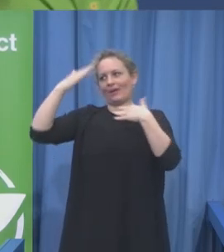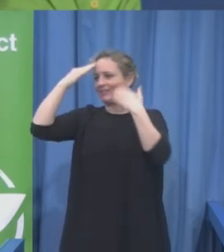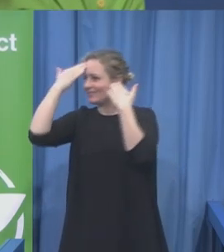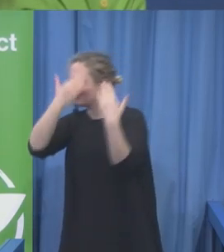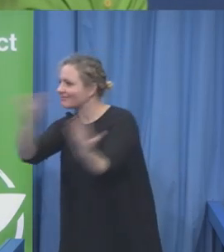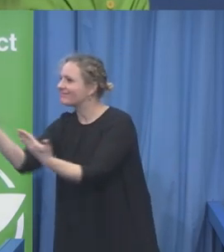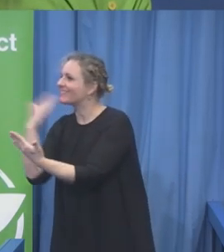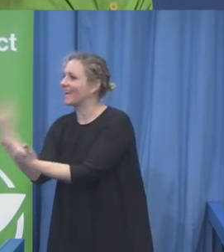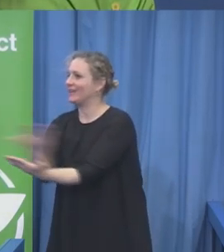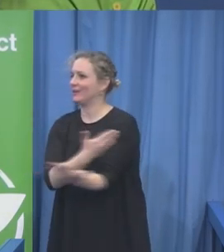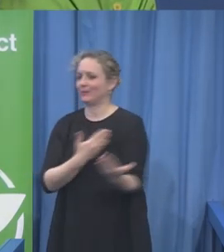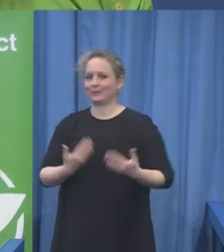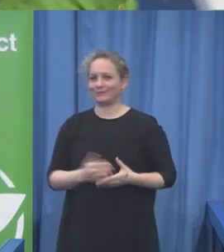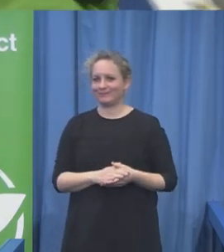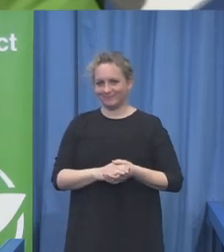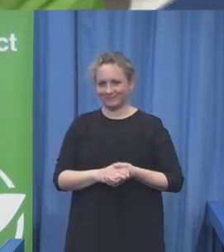See, this is why Xero is great.